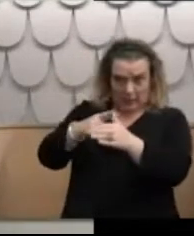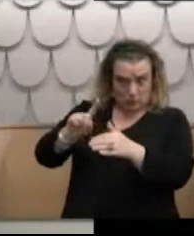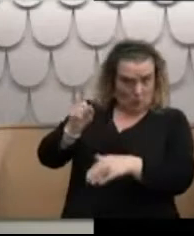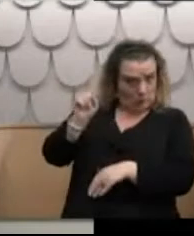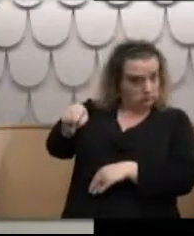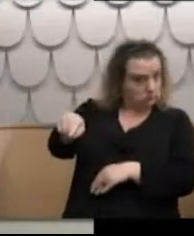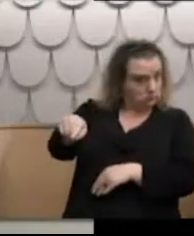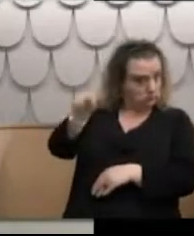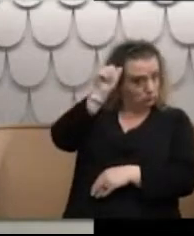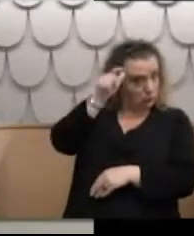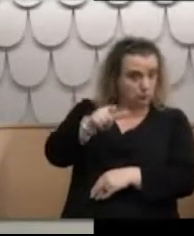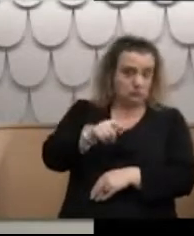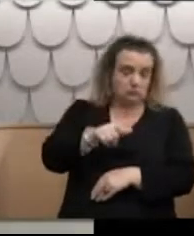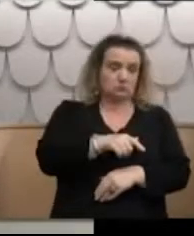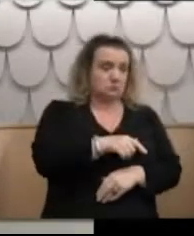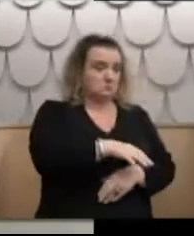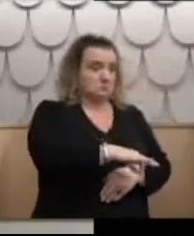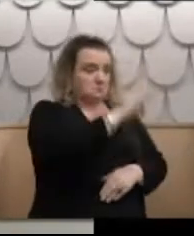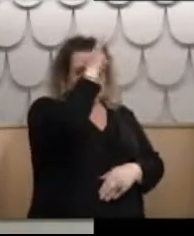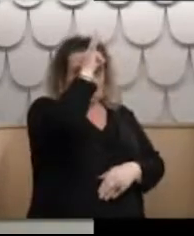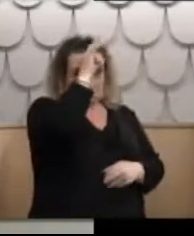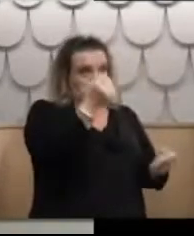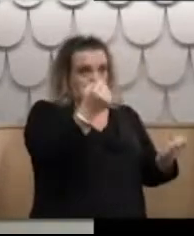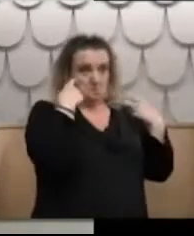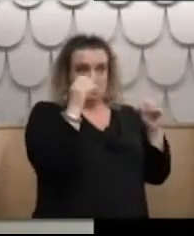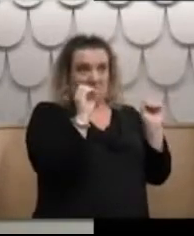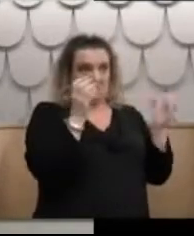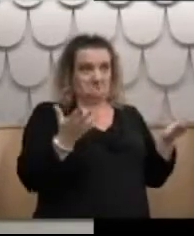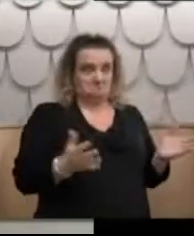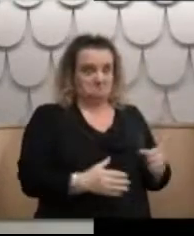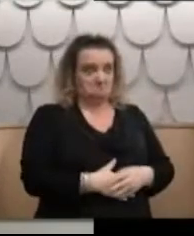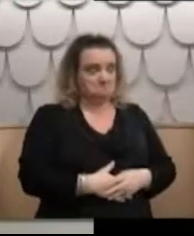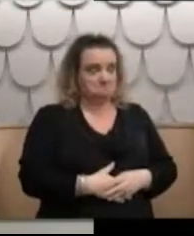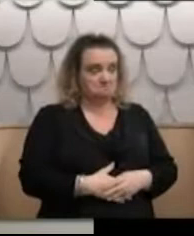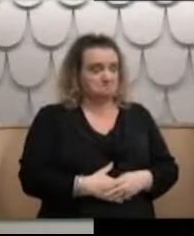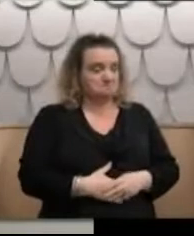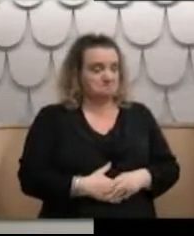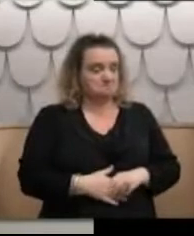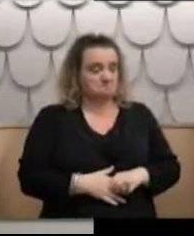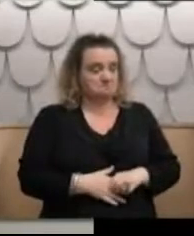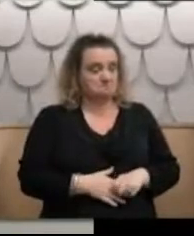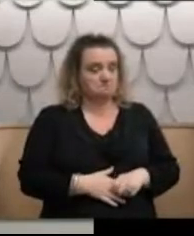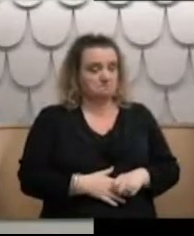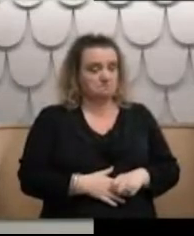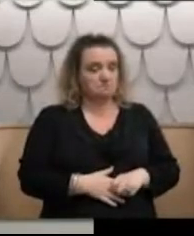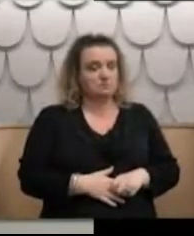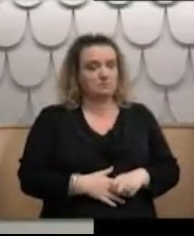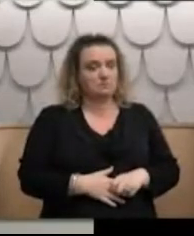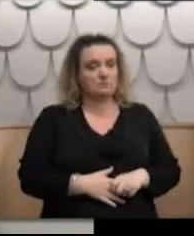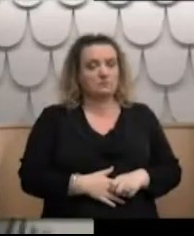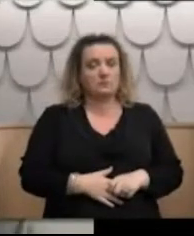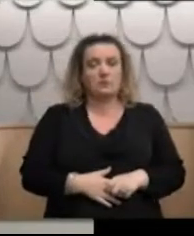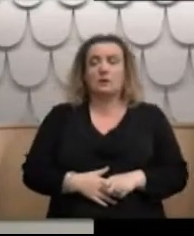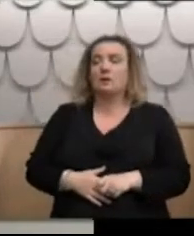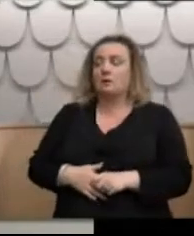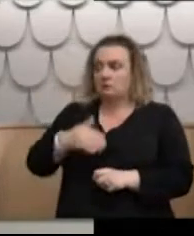when you were this age? No. No. No. No. I was discharged on